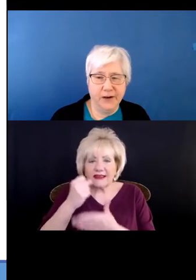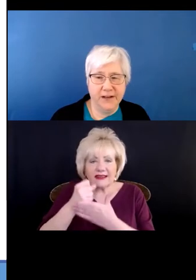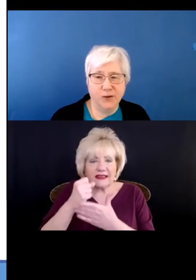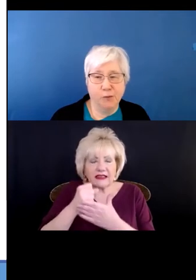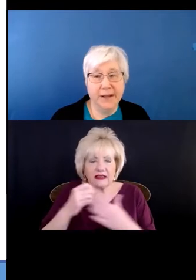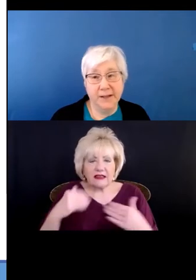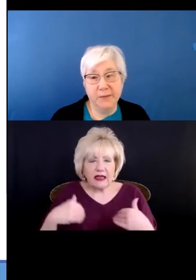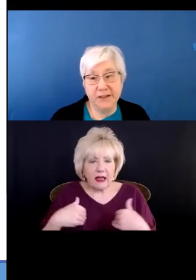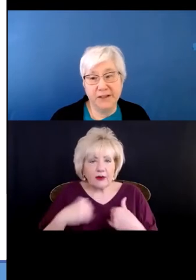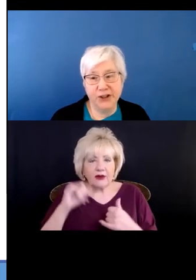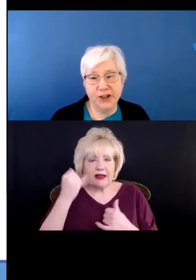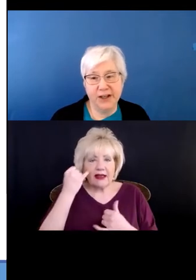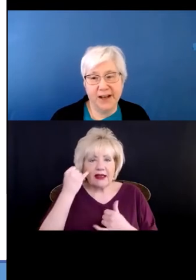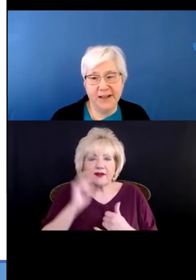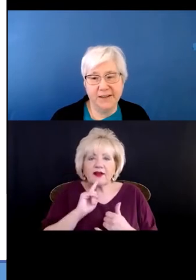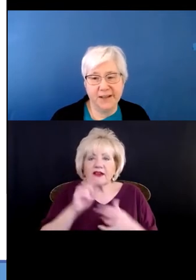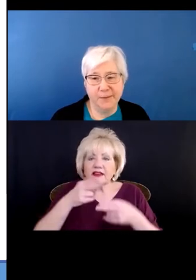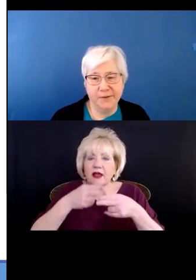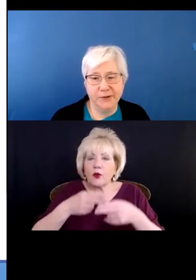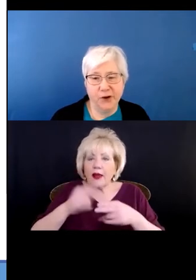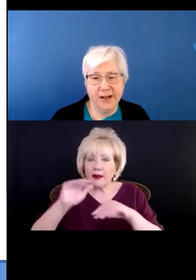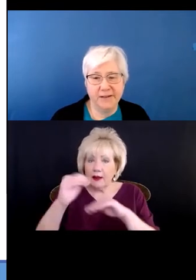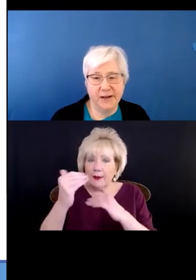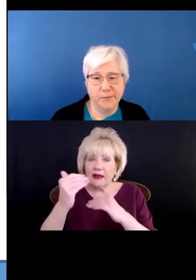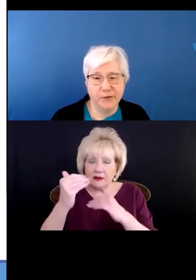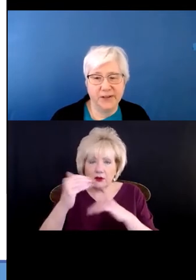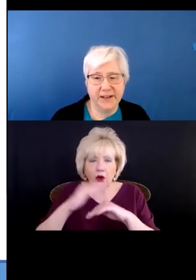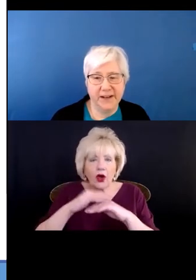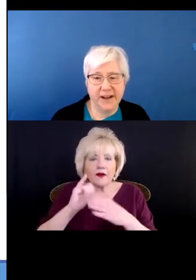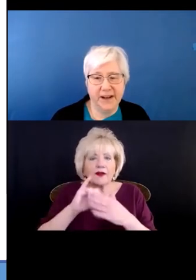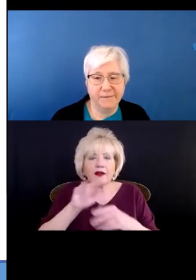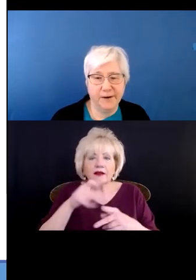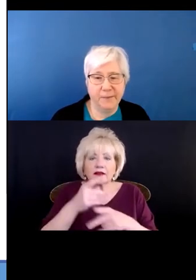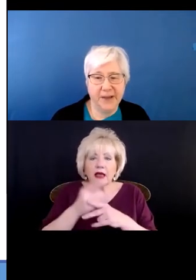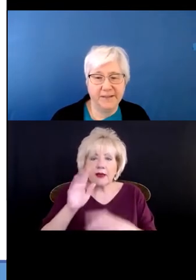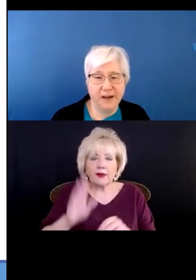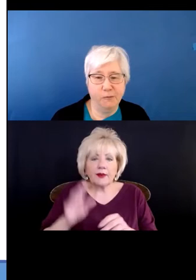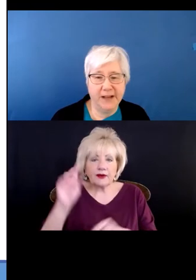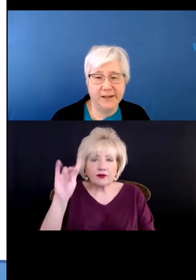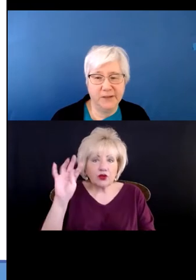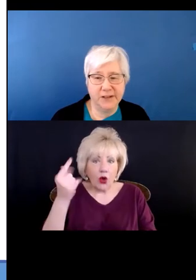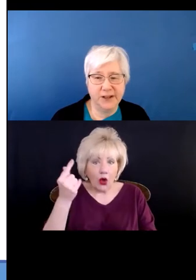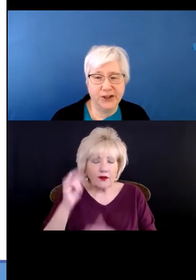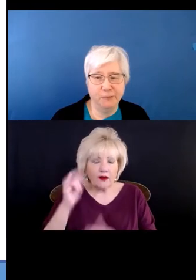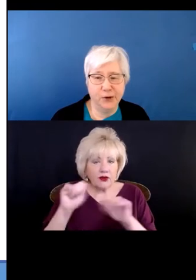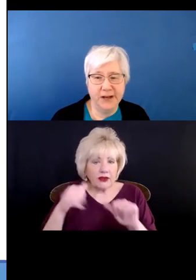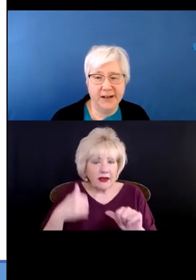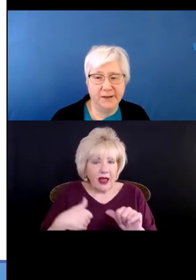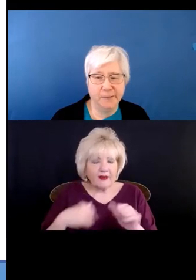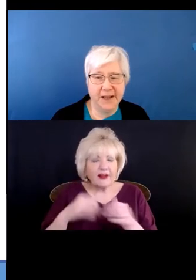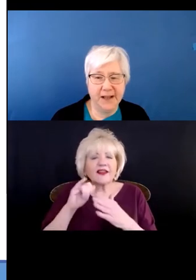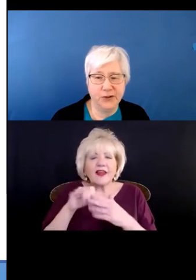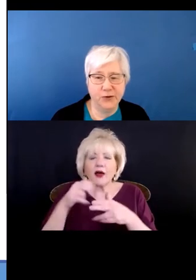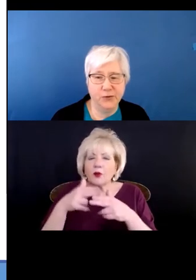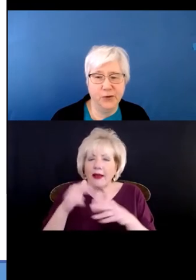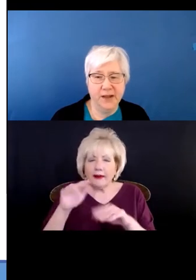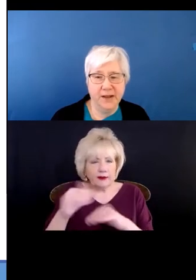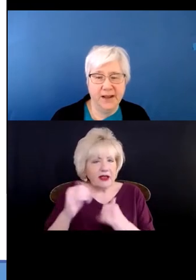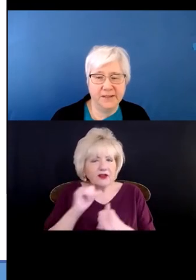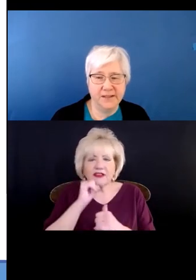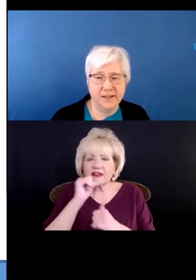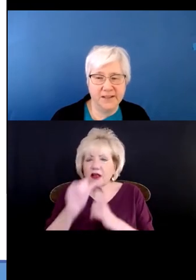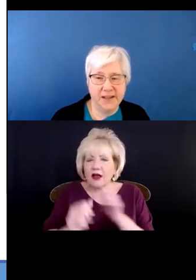there is a weight limitation on the type of dog that a person can have for a pet, that weight limitation would not apply to